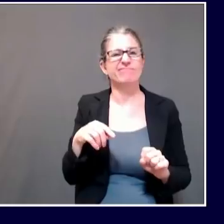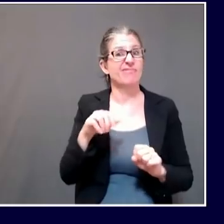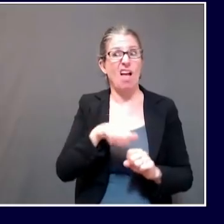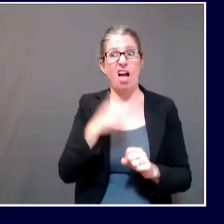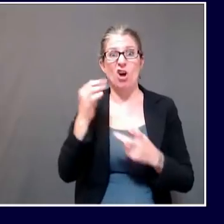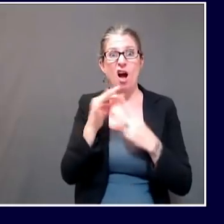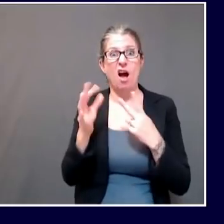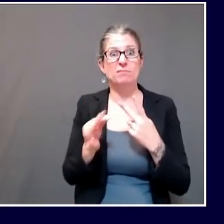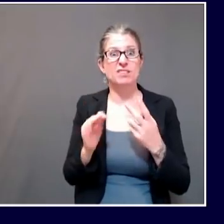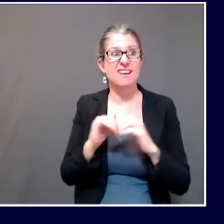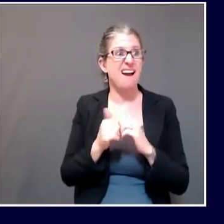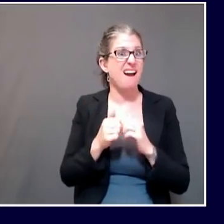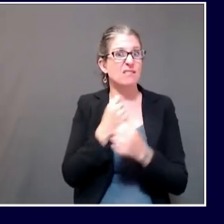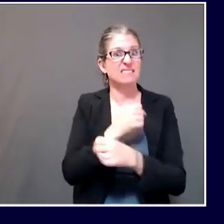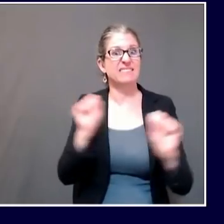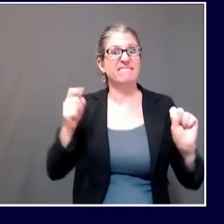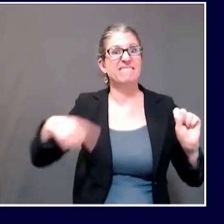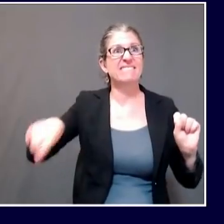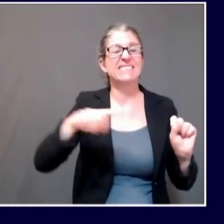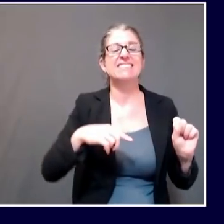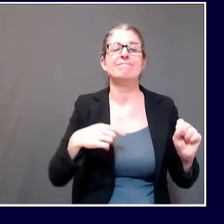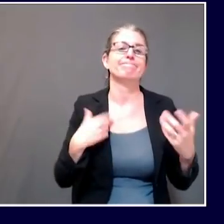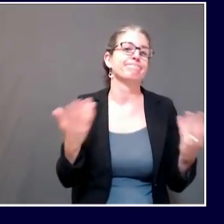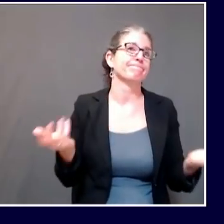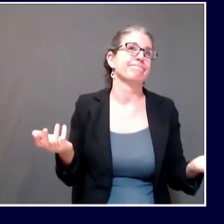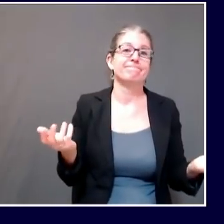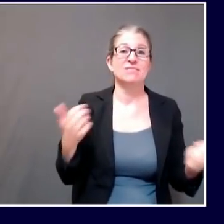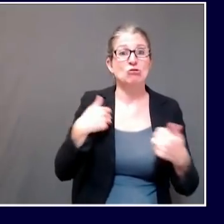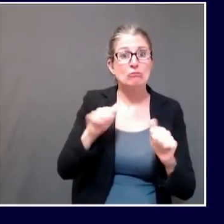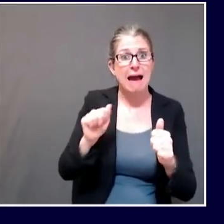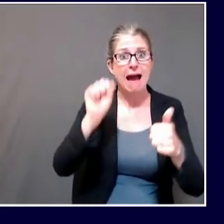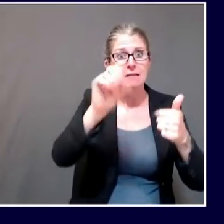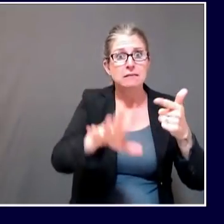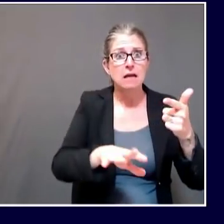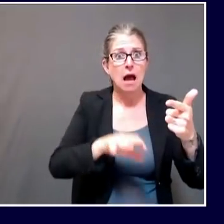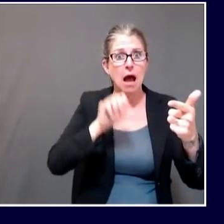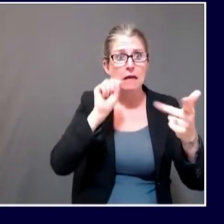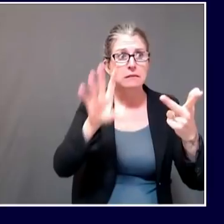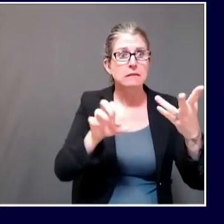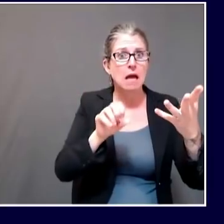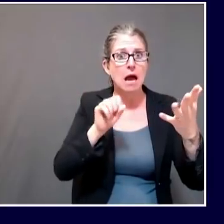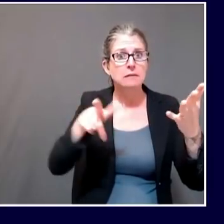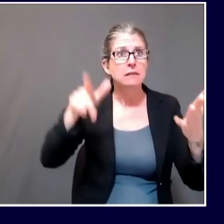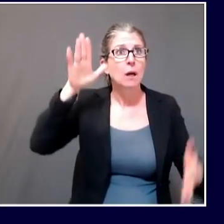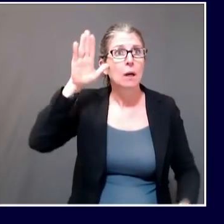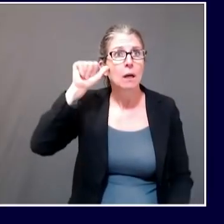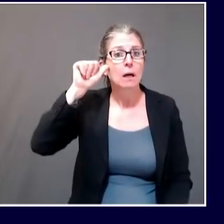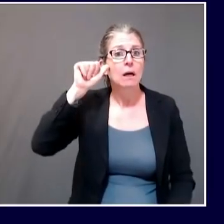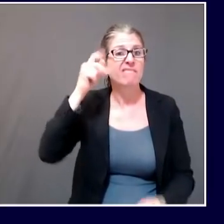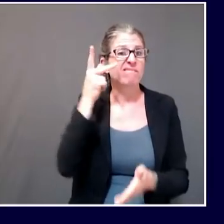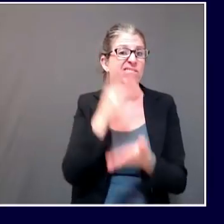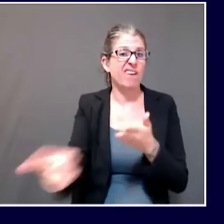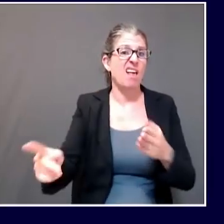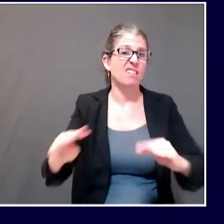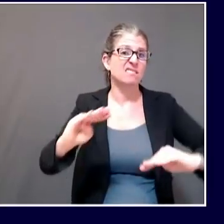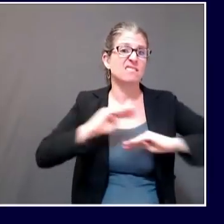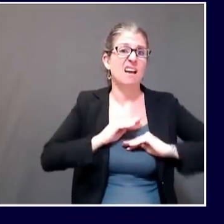repeated attempts to work with Aquabag and to bring them into compliance, they failed to do so, we decided we needed to act.